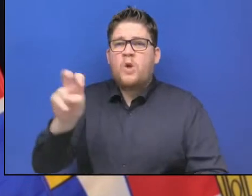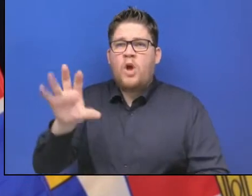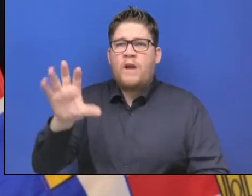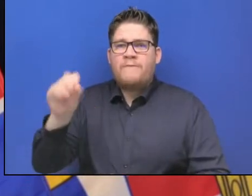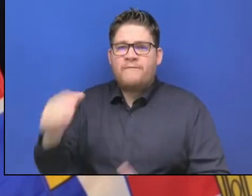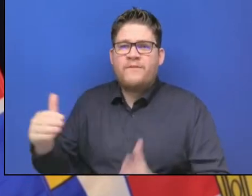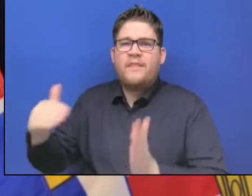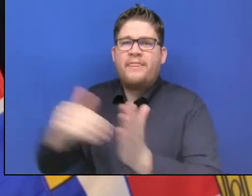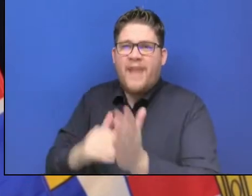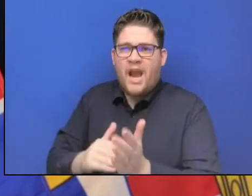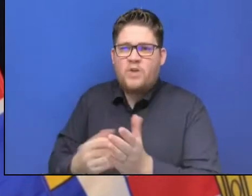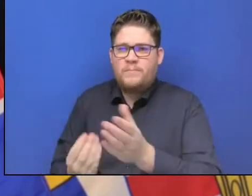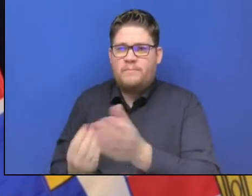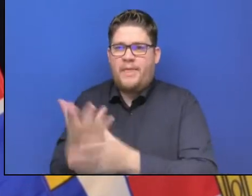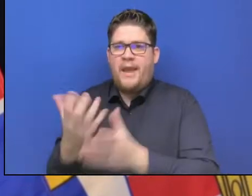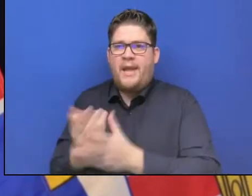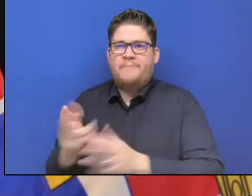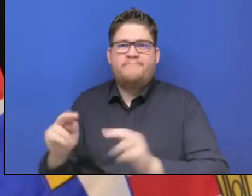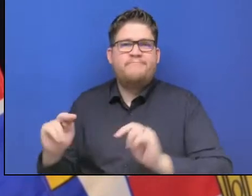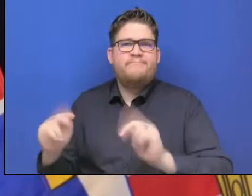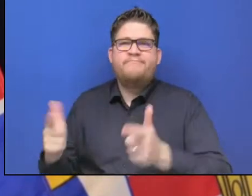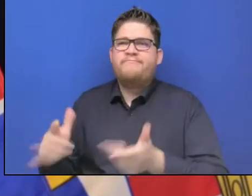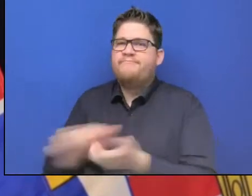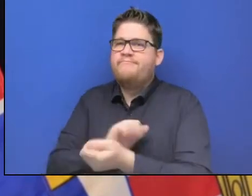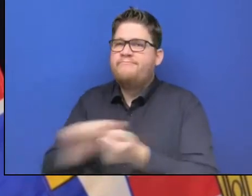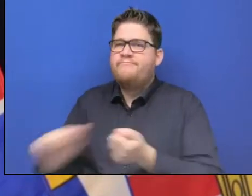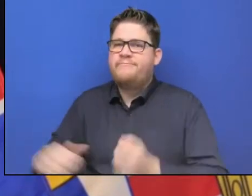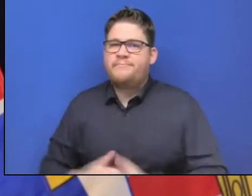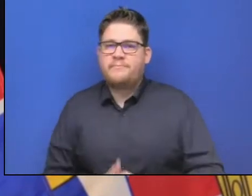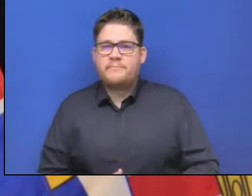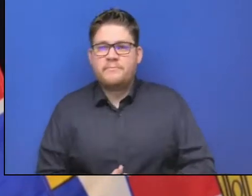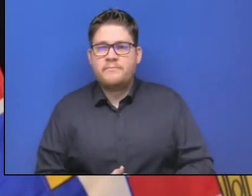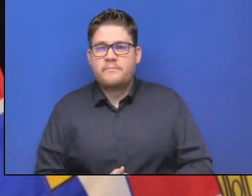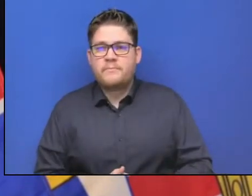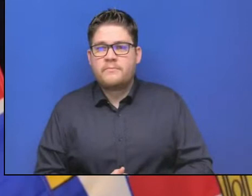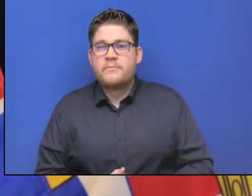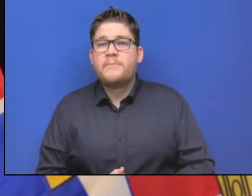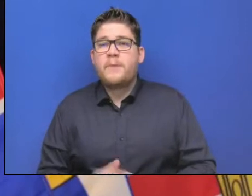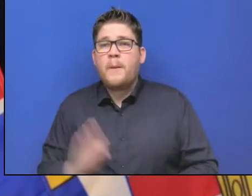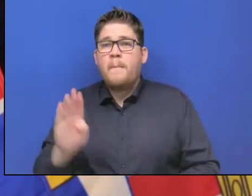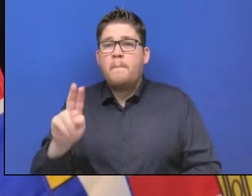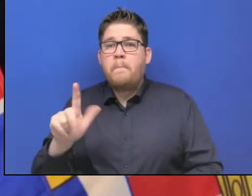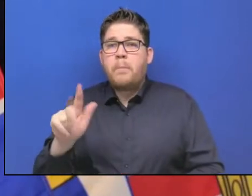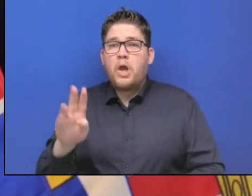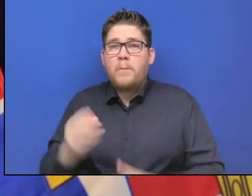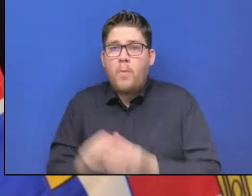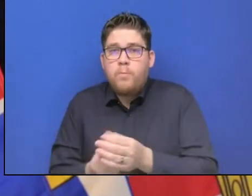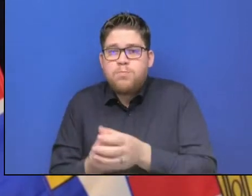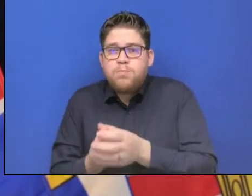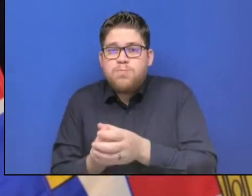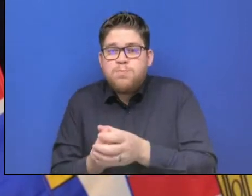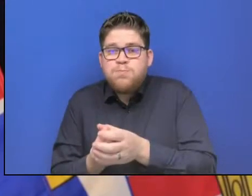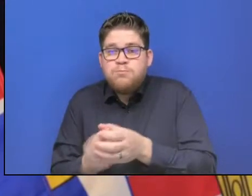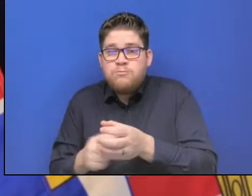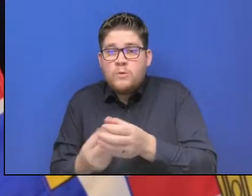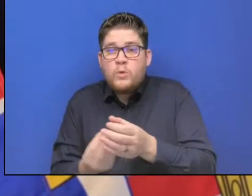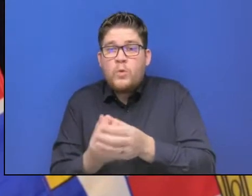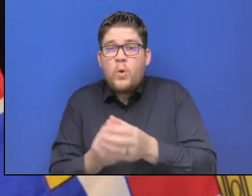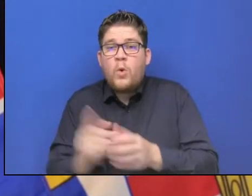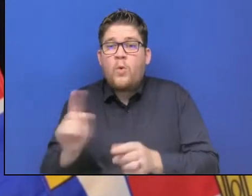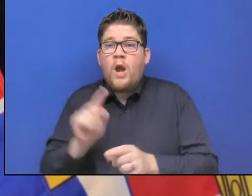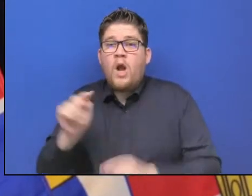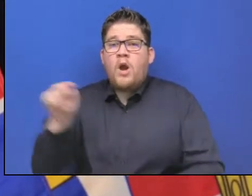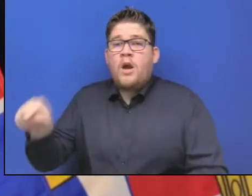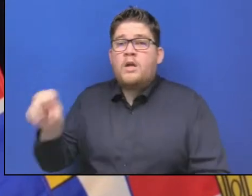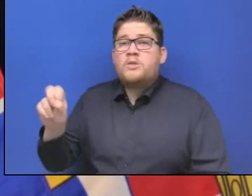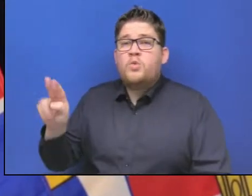About 100% of bulb growers in the Sumas Flats have been impacted. We also have two land